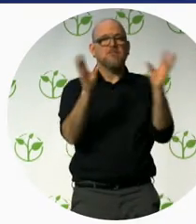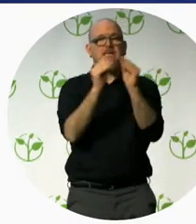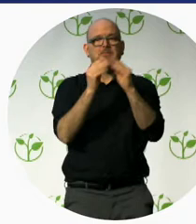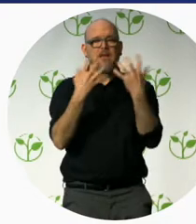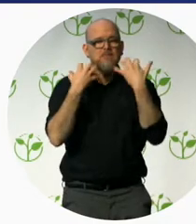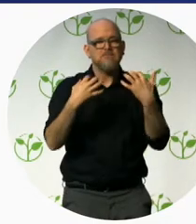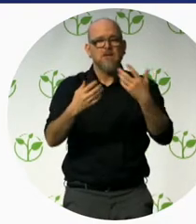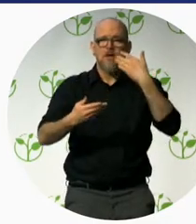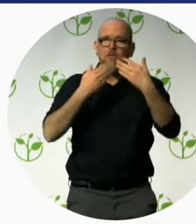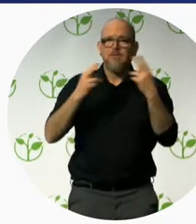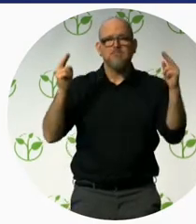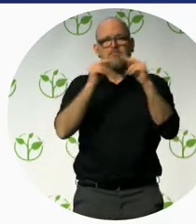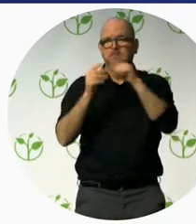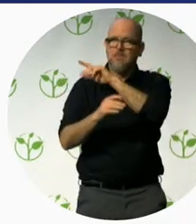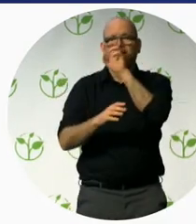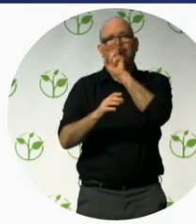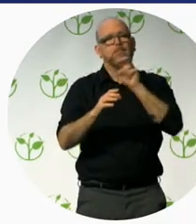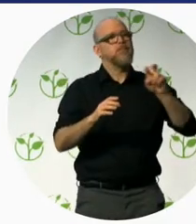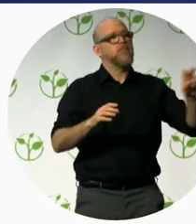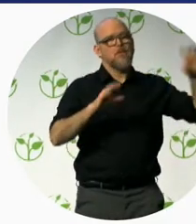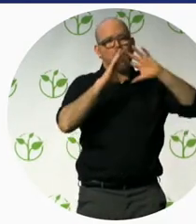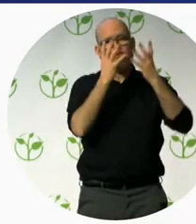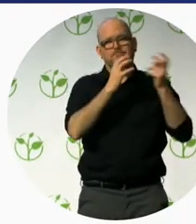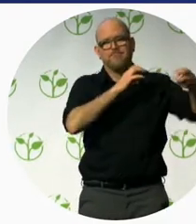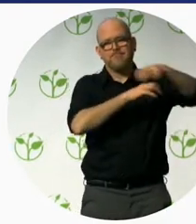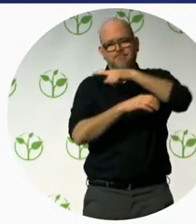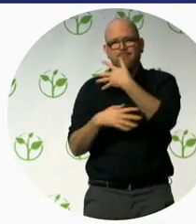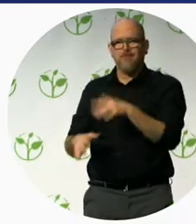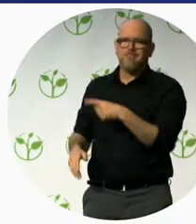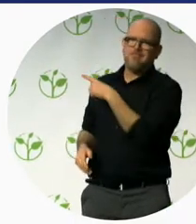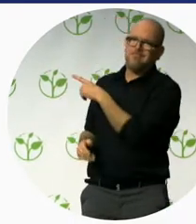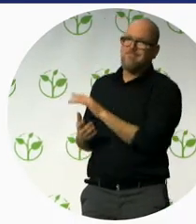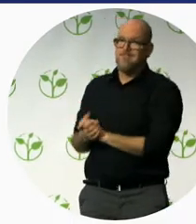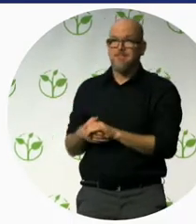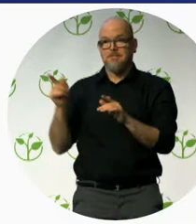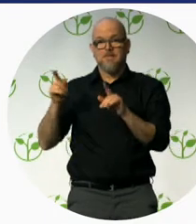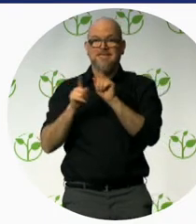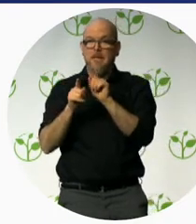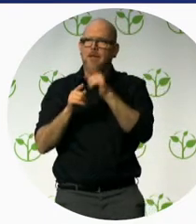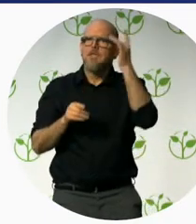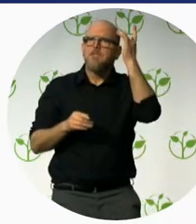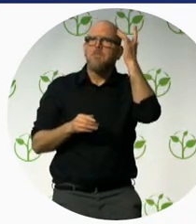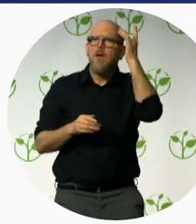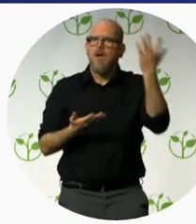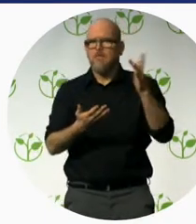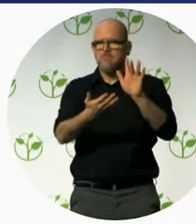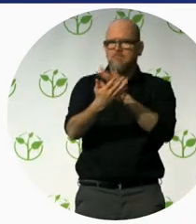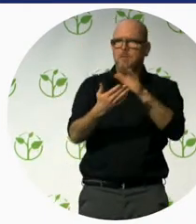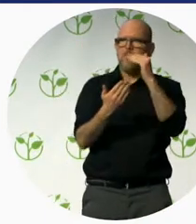one of the key features has been on smart and human city projects in Colombia, Ecuador, Qatar and so on.